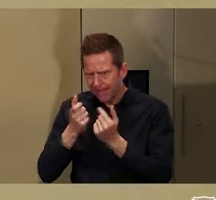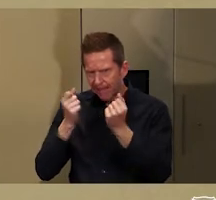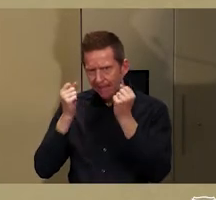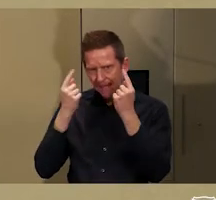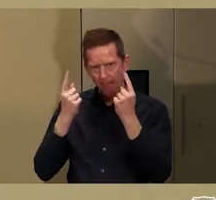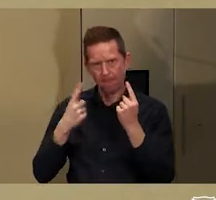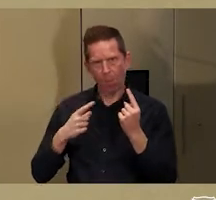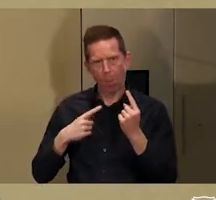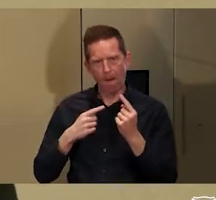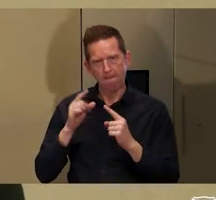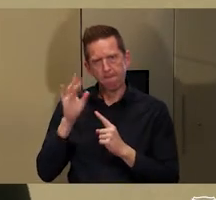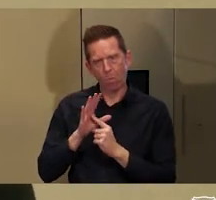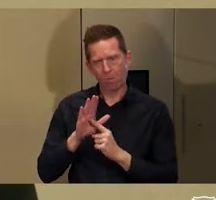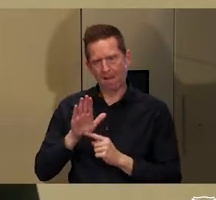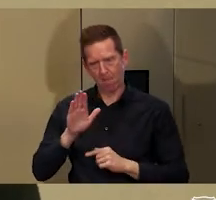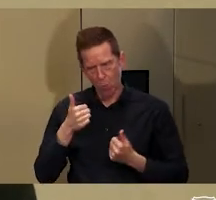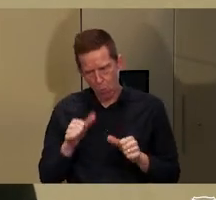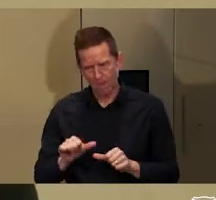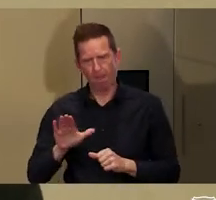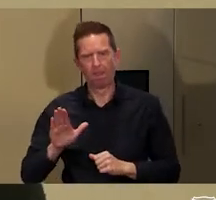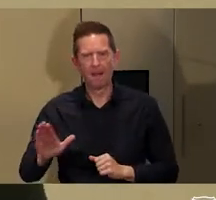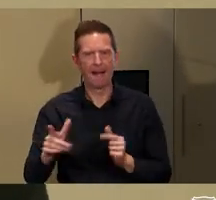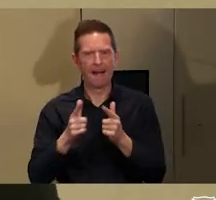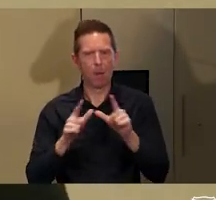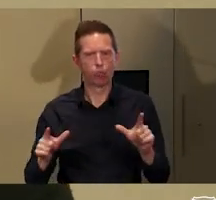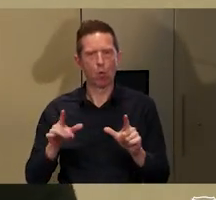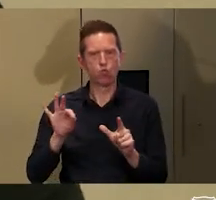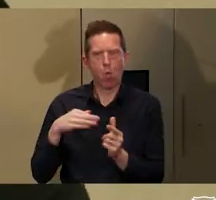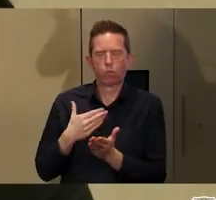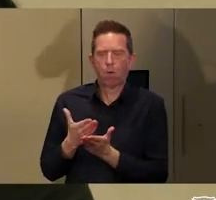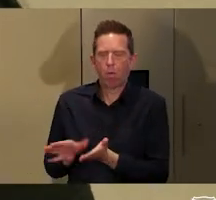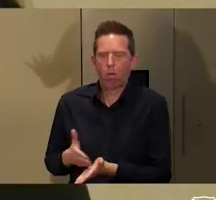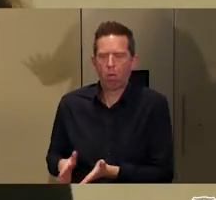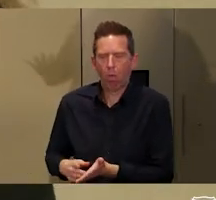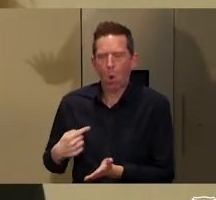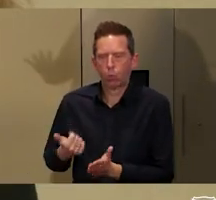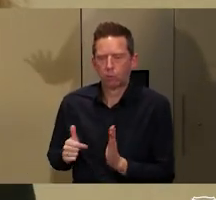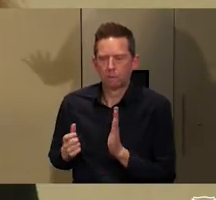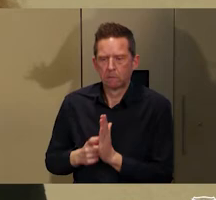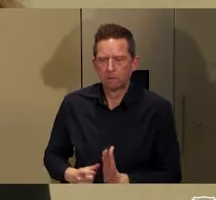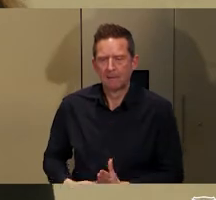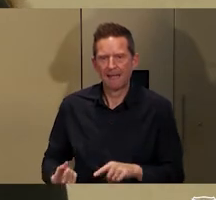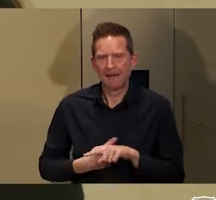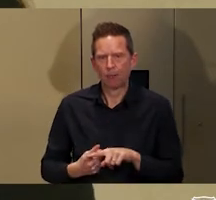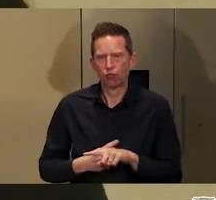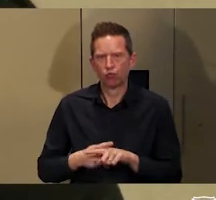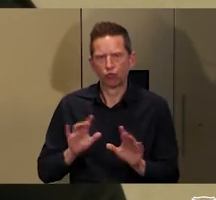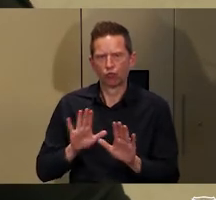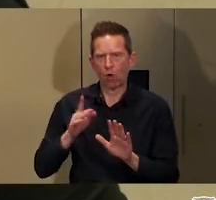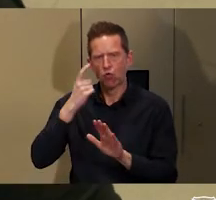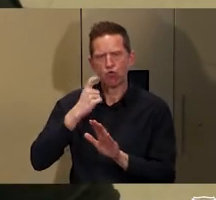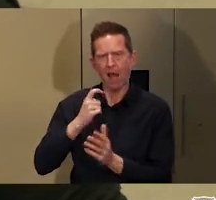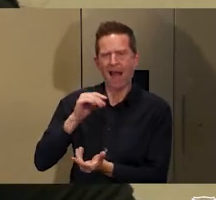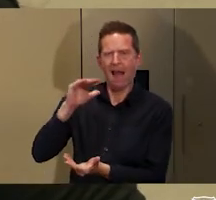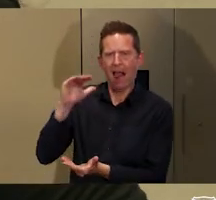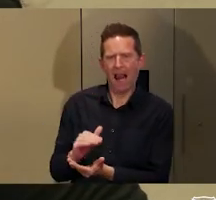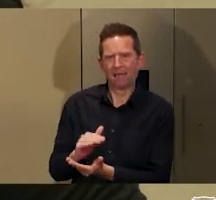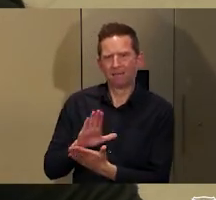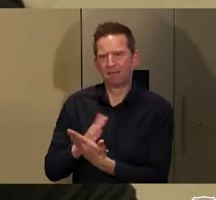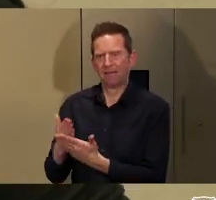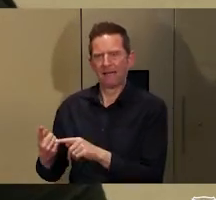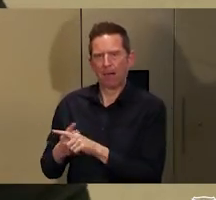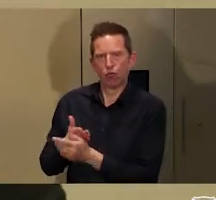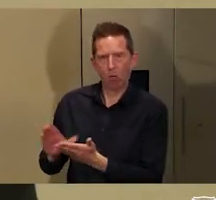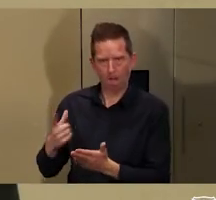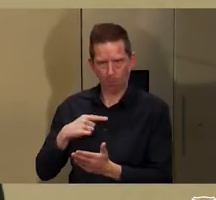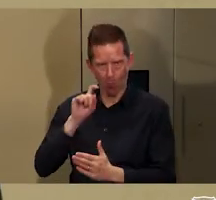language of the knowledge holders and really try to avoid translation as much as possible so that we don't miss all